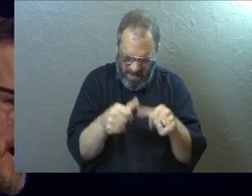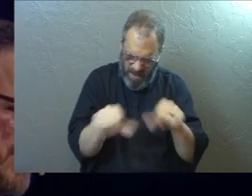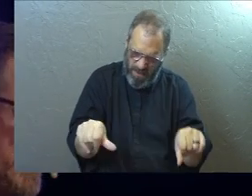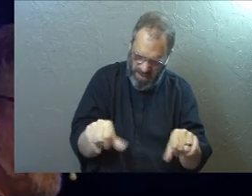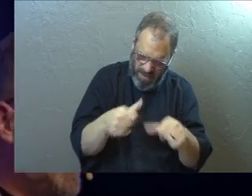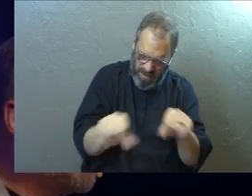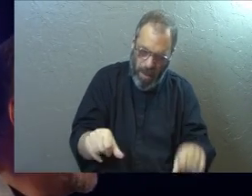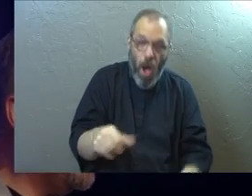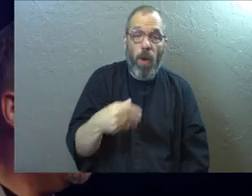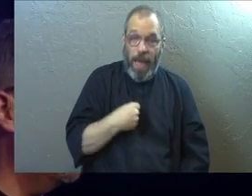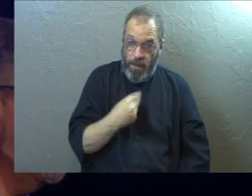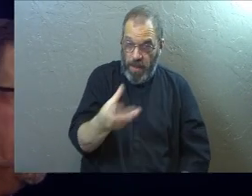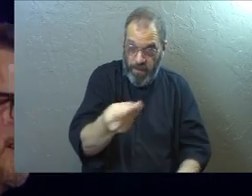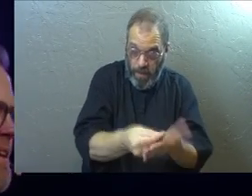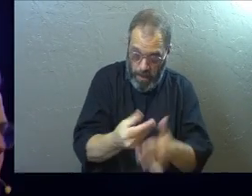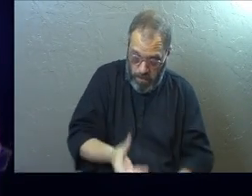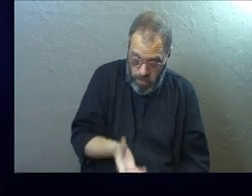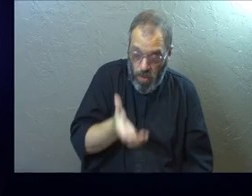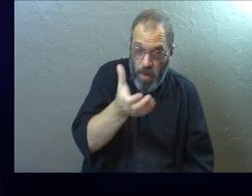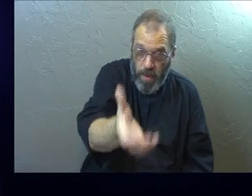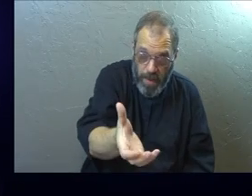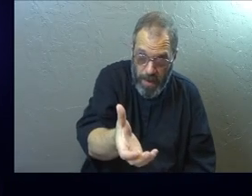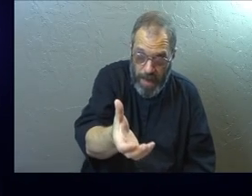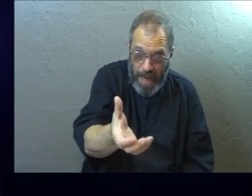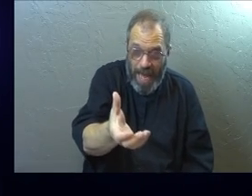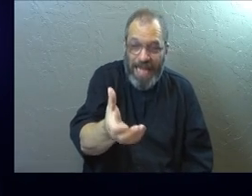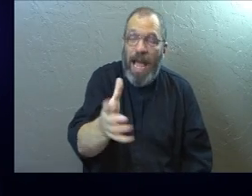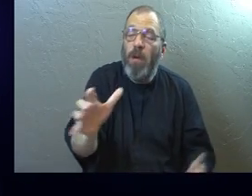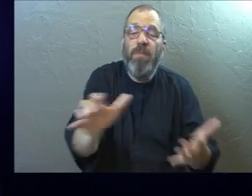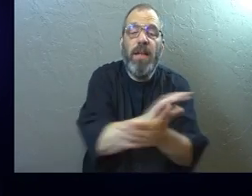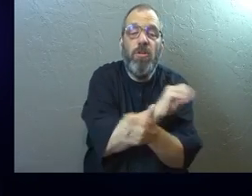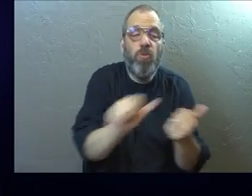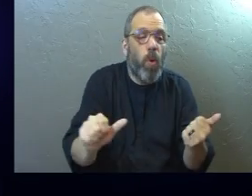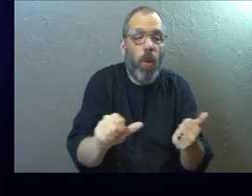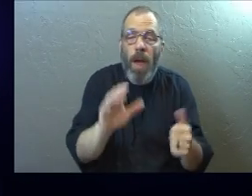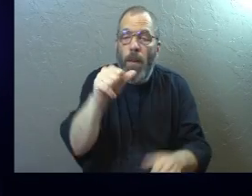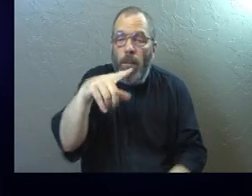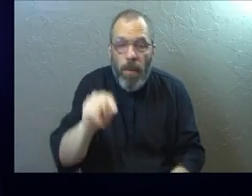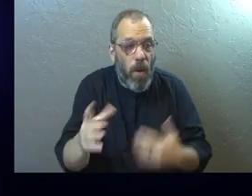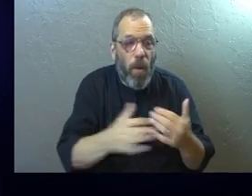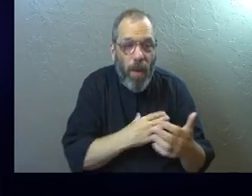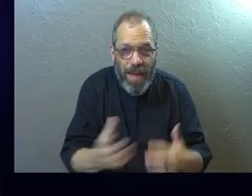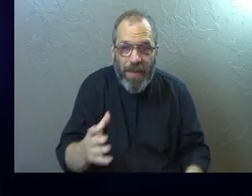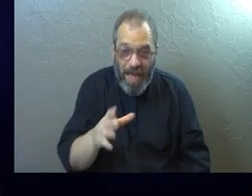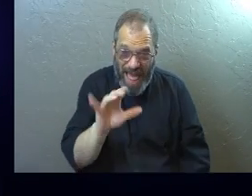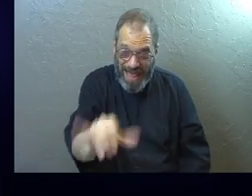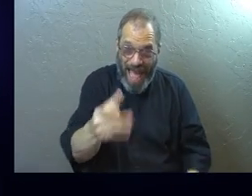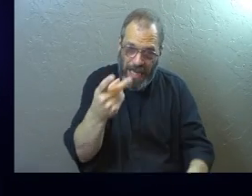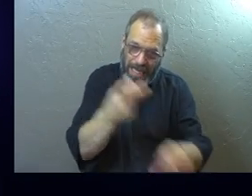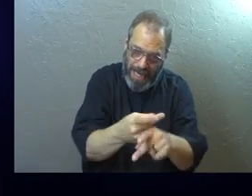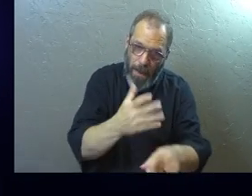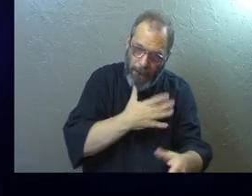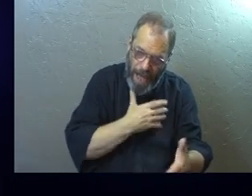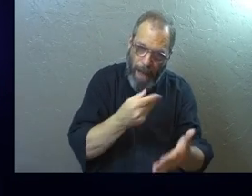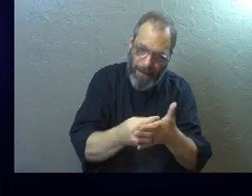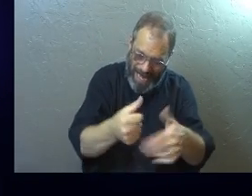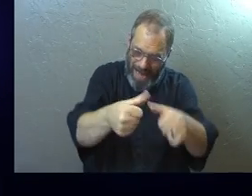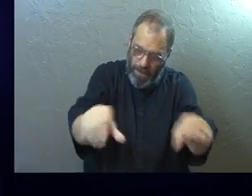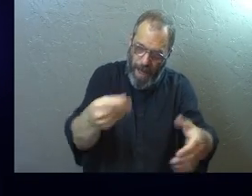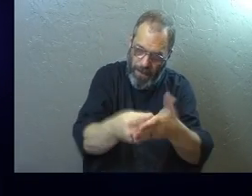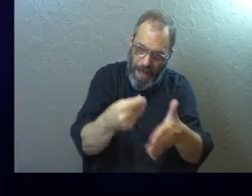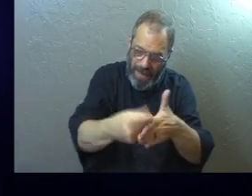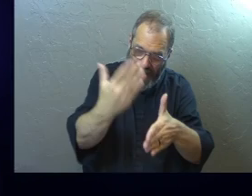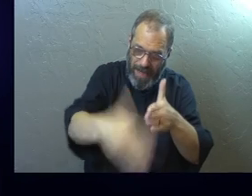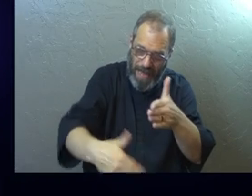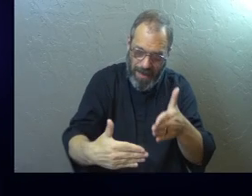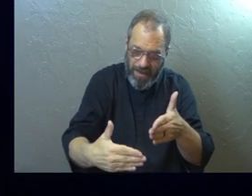security deposit? I'm going to give you this money and then if I trash your apartment or do something wrong, you get to keep the earnest money